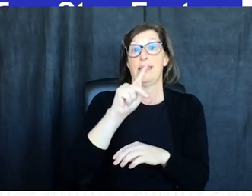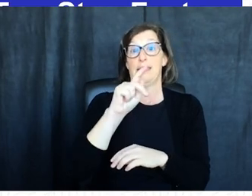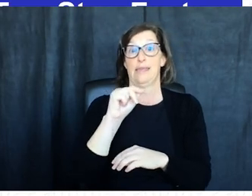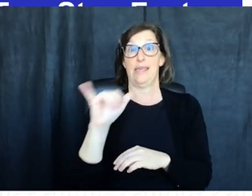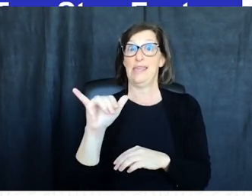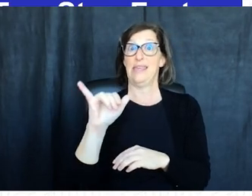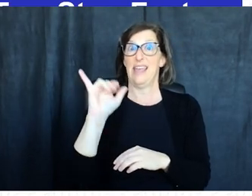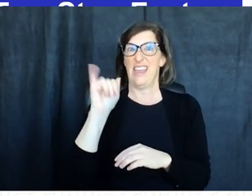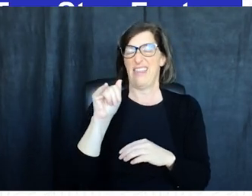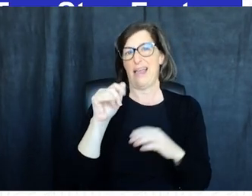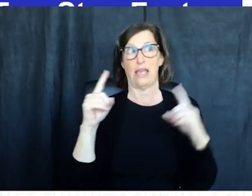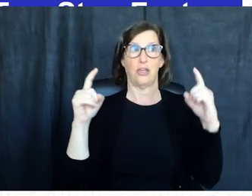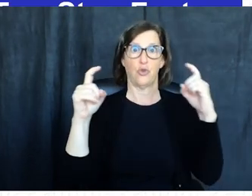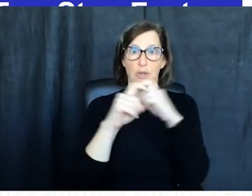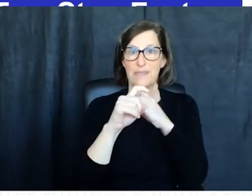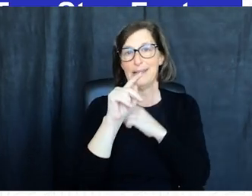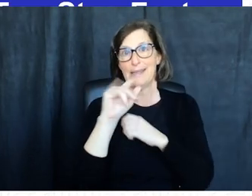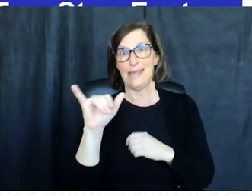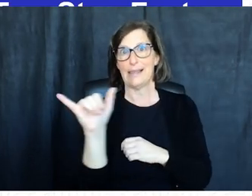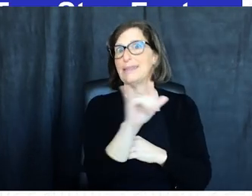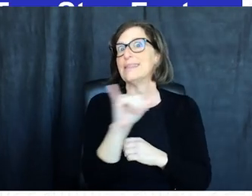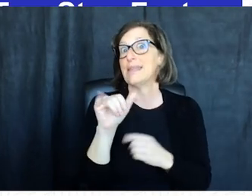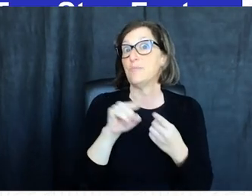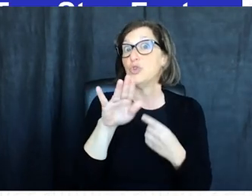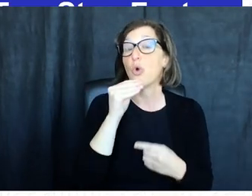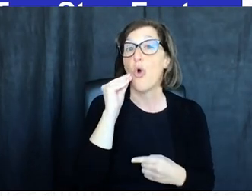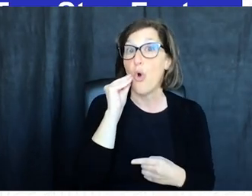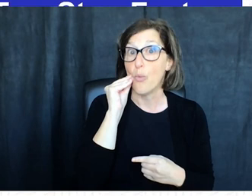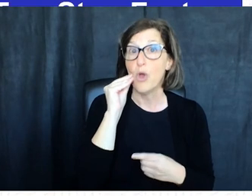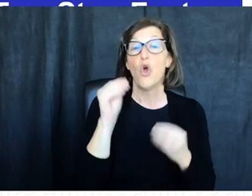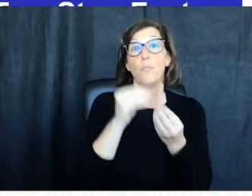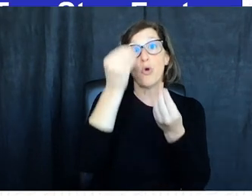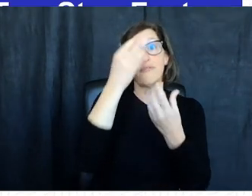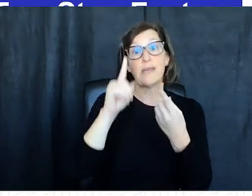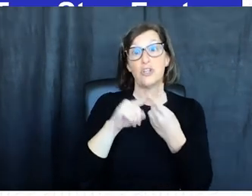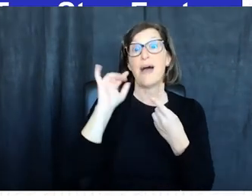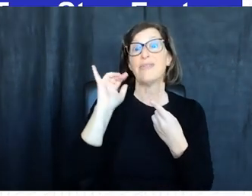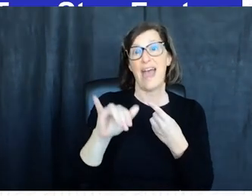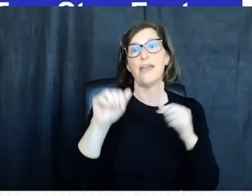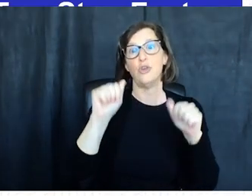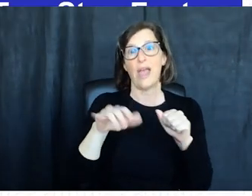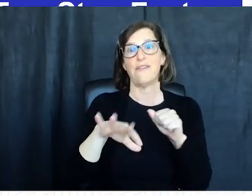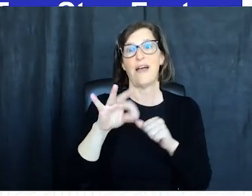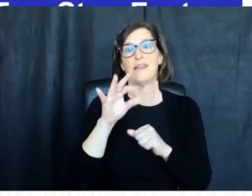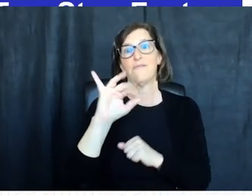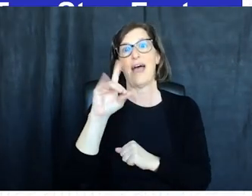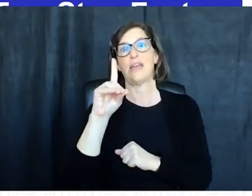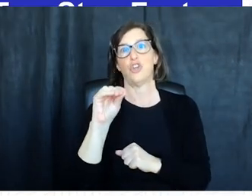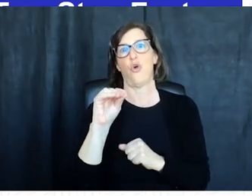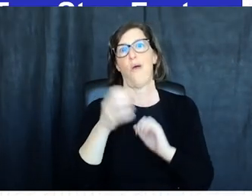a key essentially an encrypted version of a key to your house more information on fido keys is available from the fight of alliance